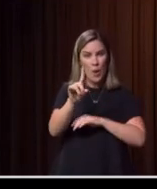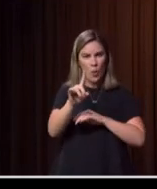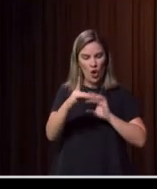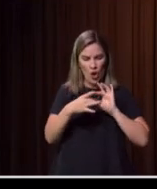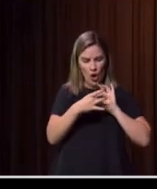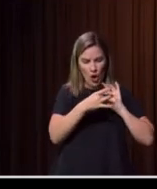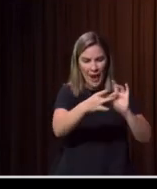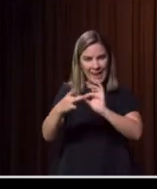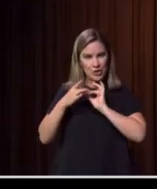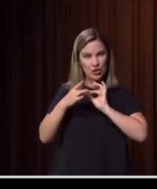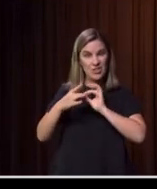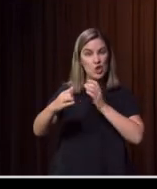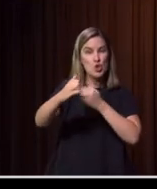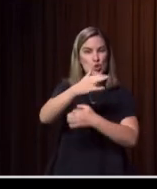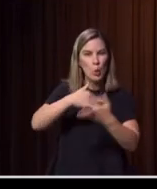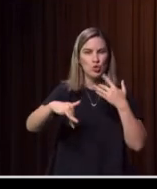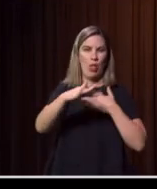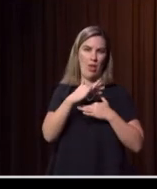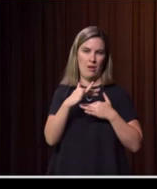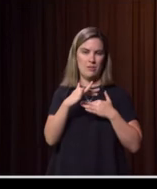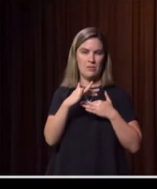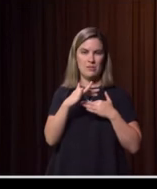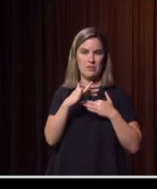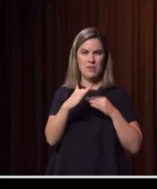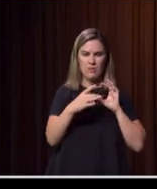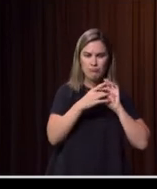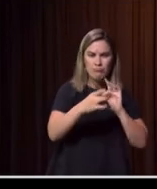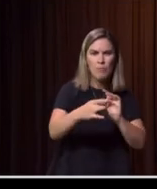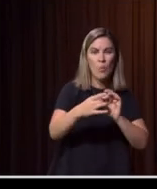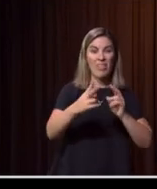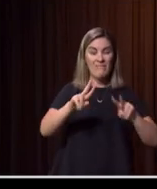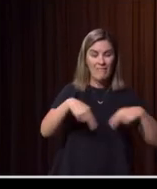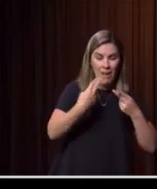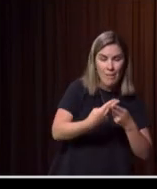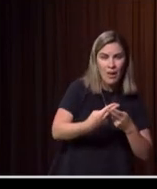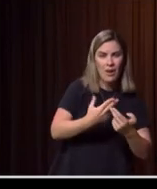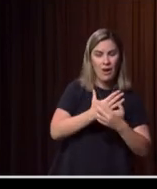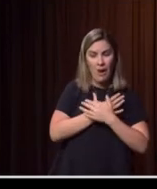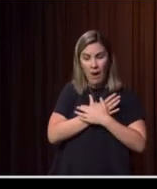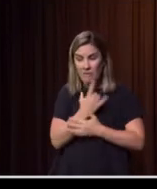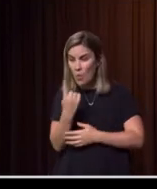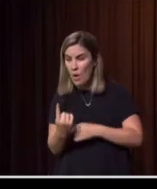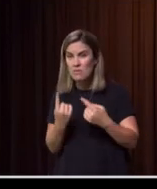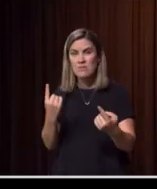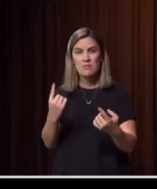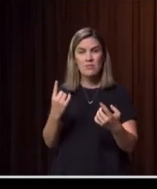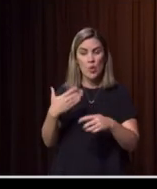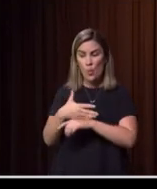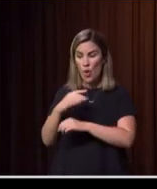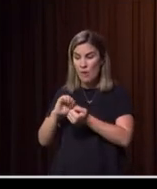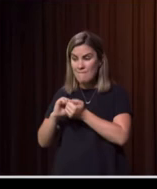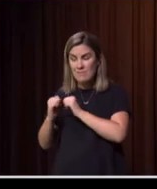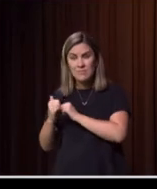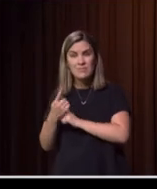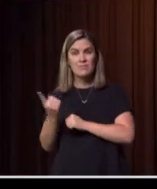and join up with family and loved ones and colleagues and take benefit in music,